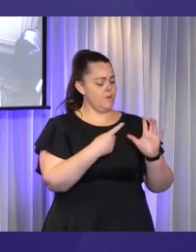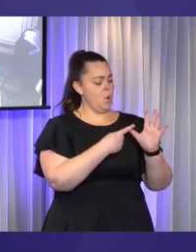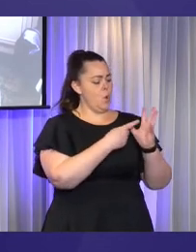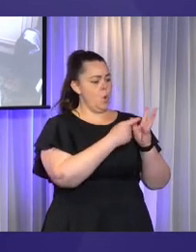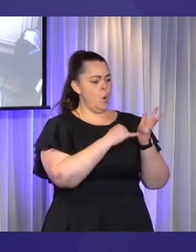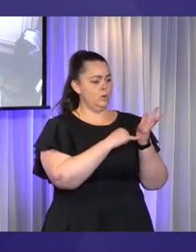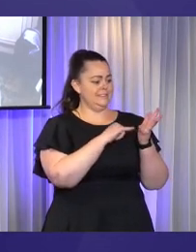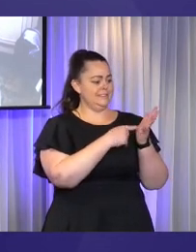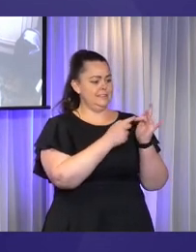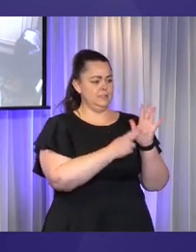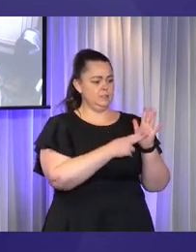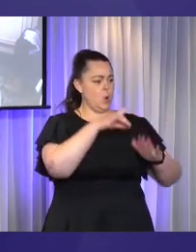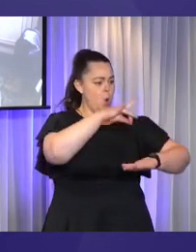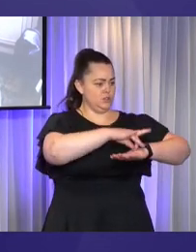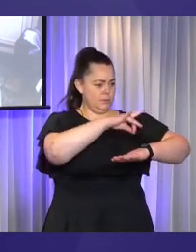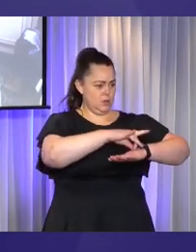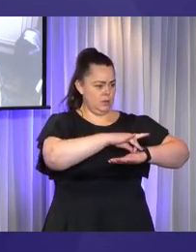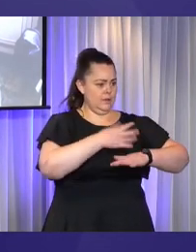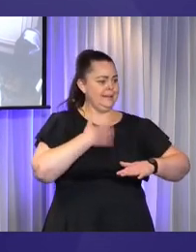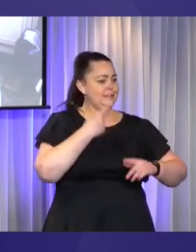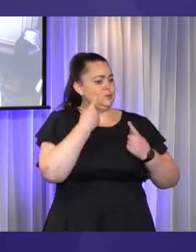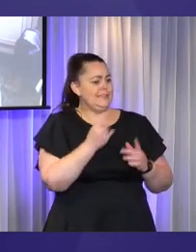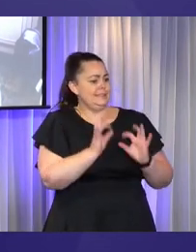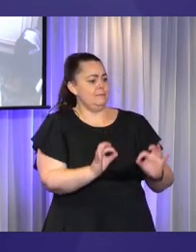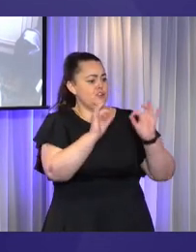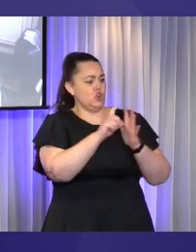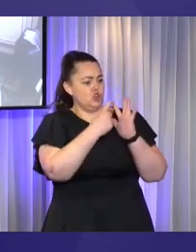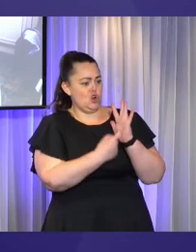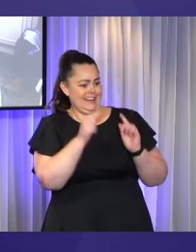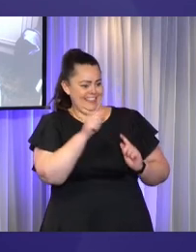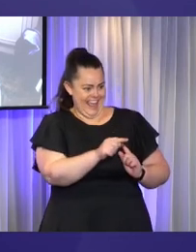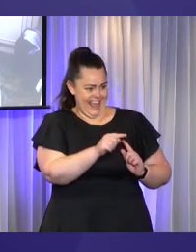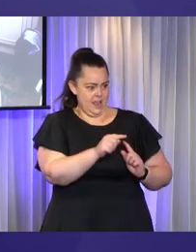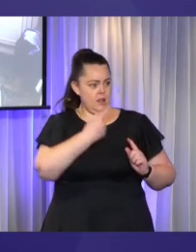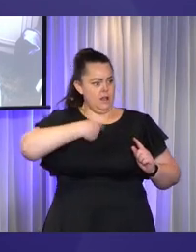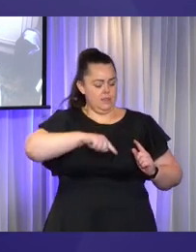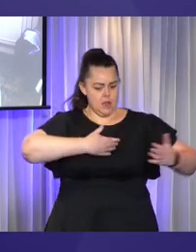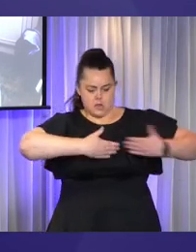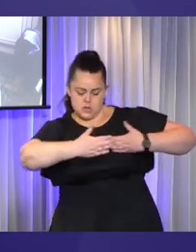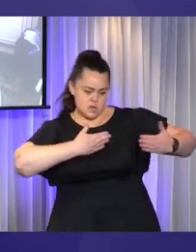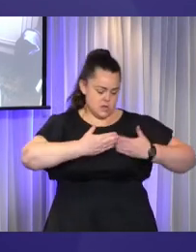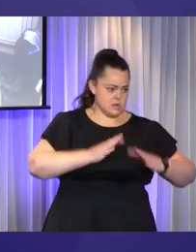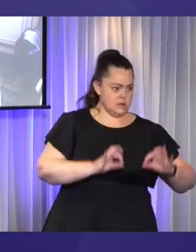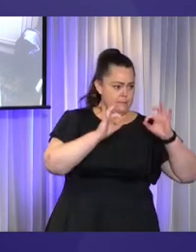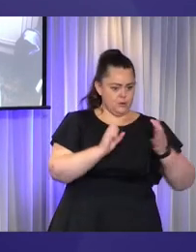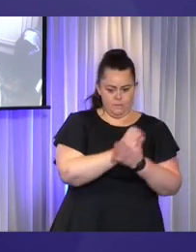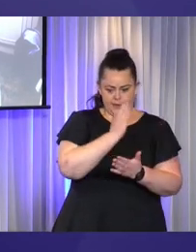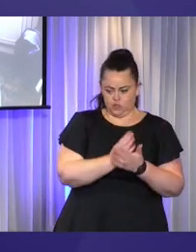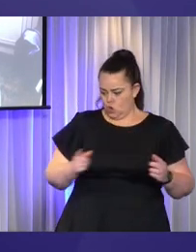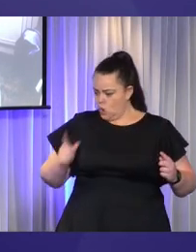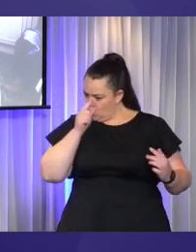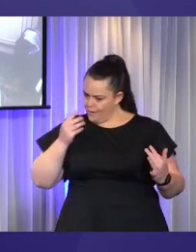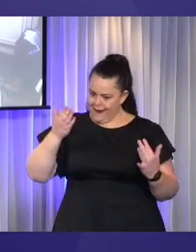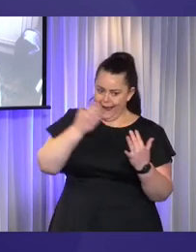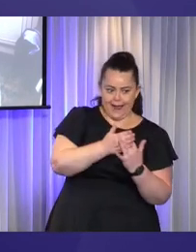maxilliofacial specialists. They made it their business for him to be able to access healthcare that